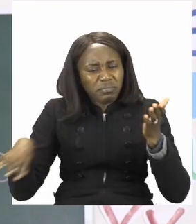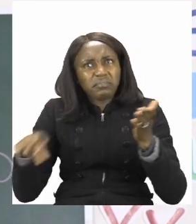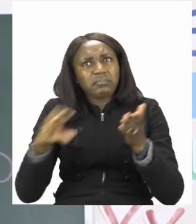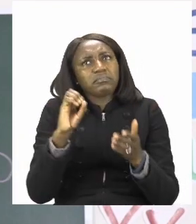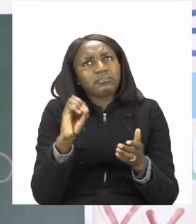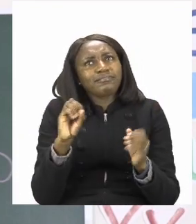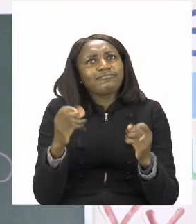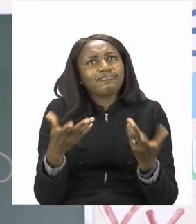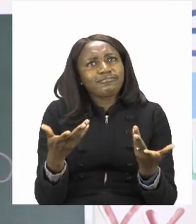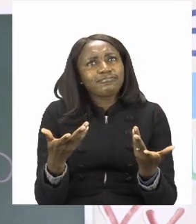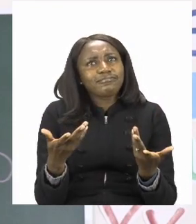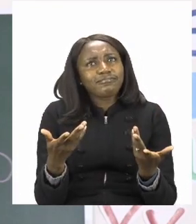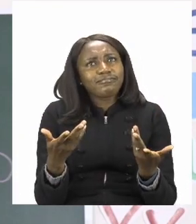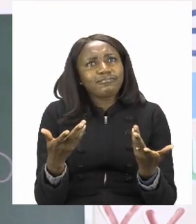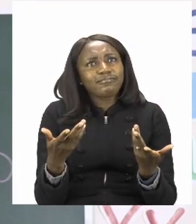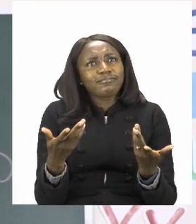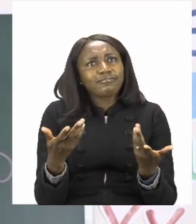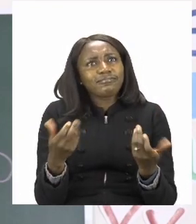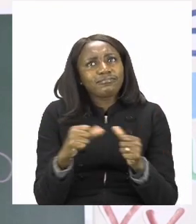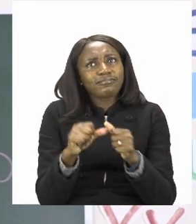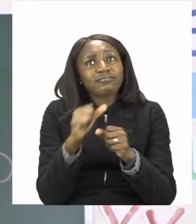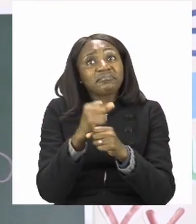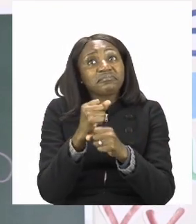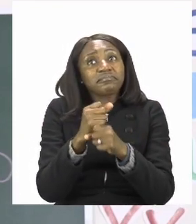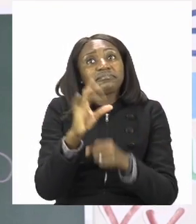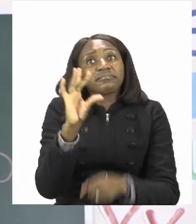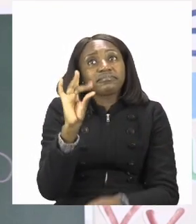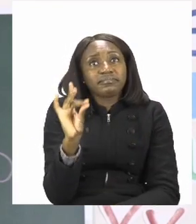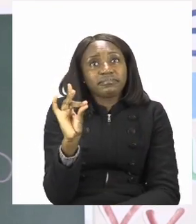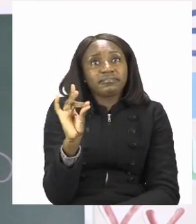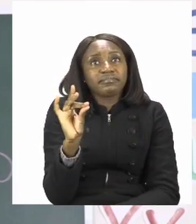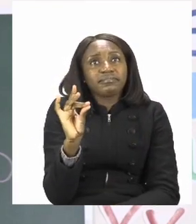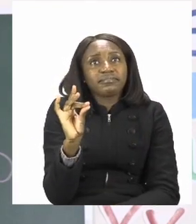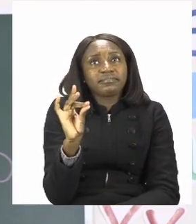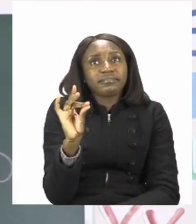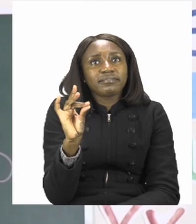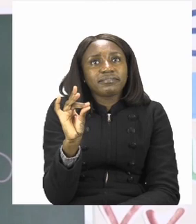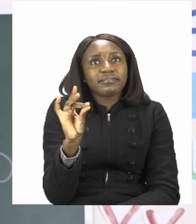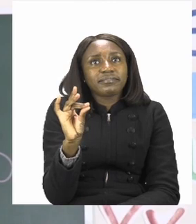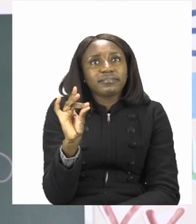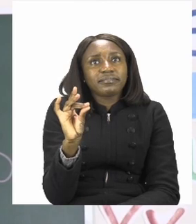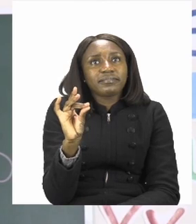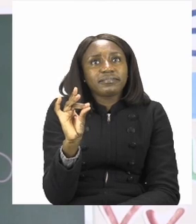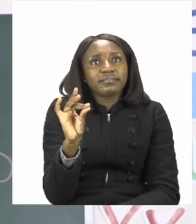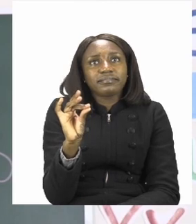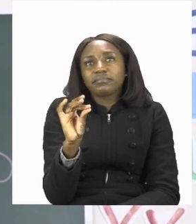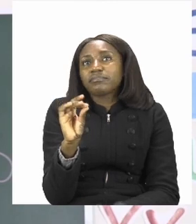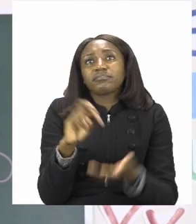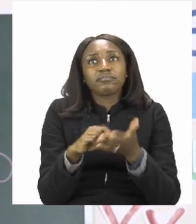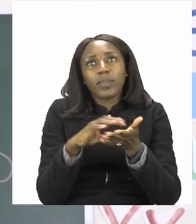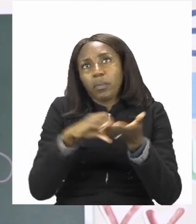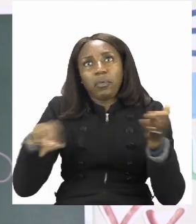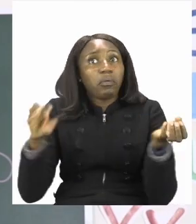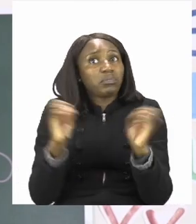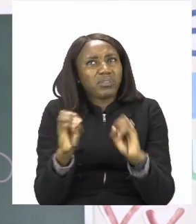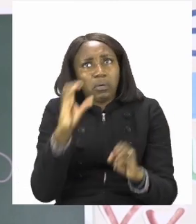then my answer, boys and girls, is going to be eight because I took nothing away.